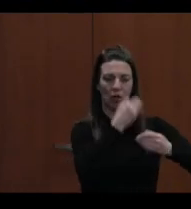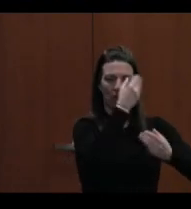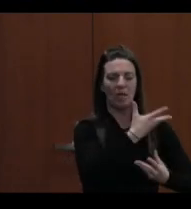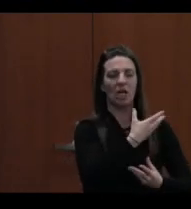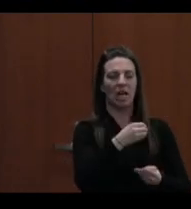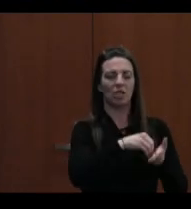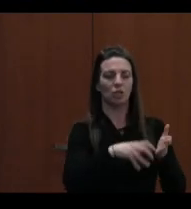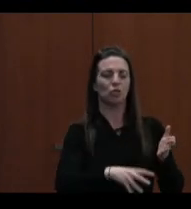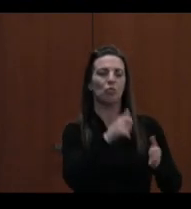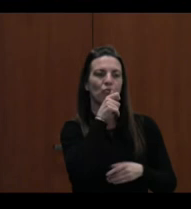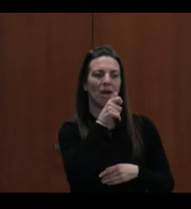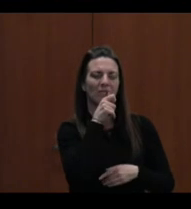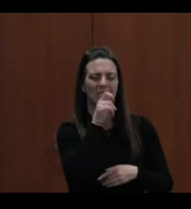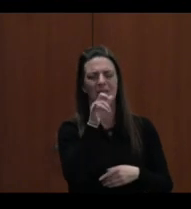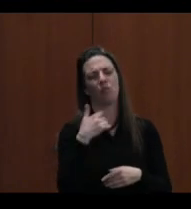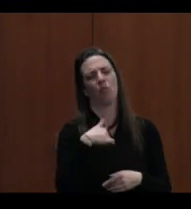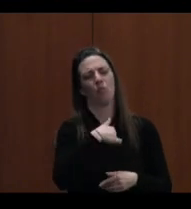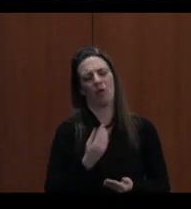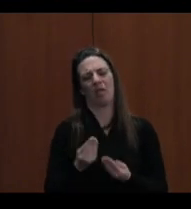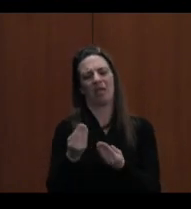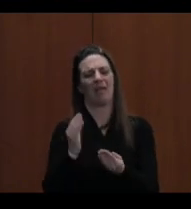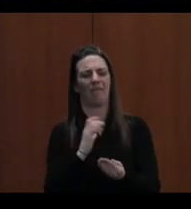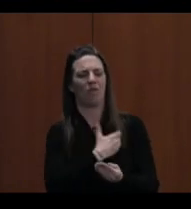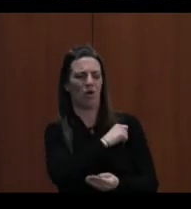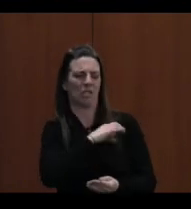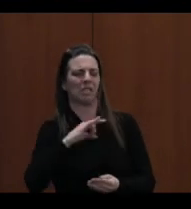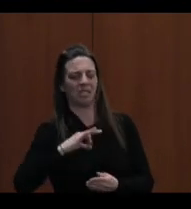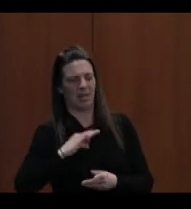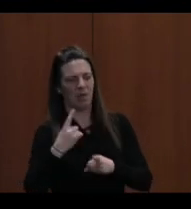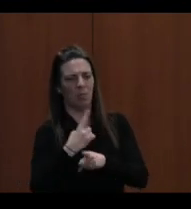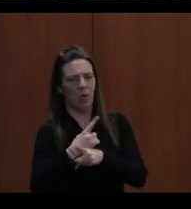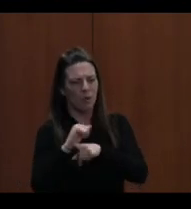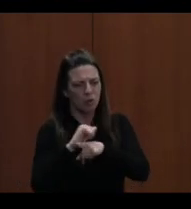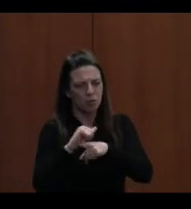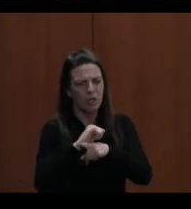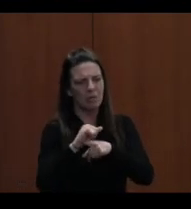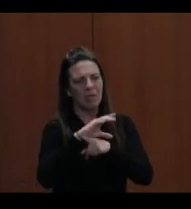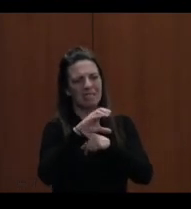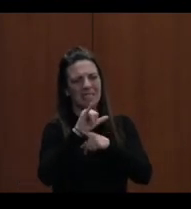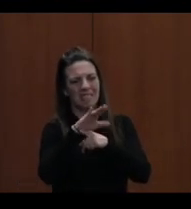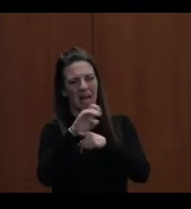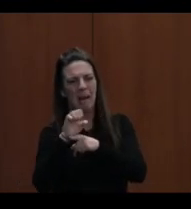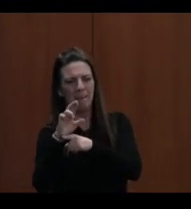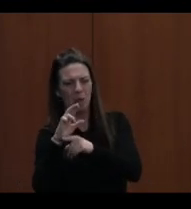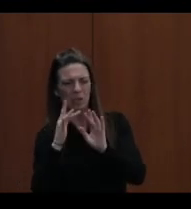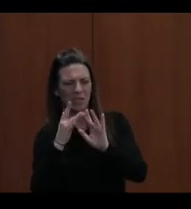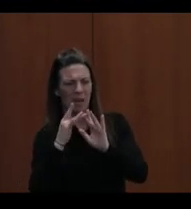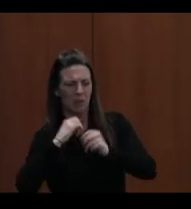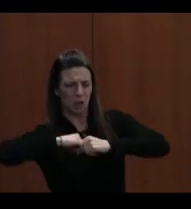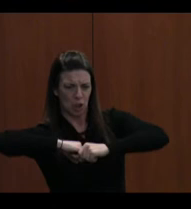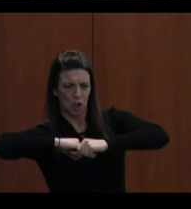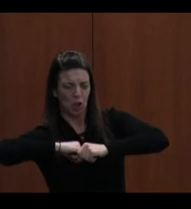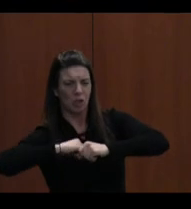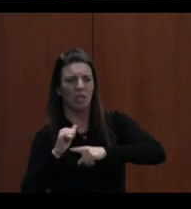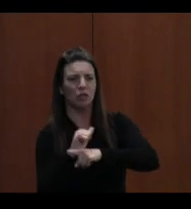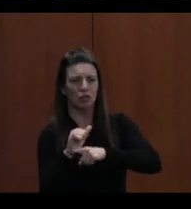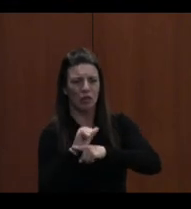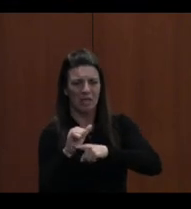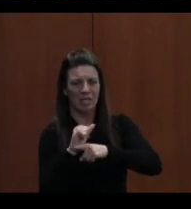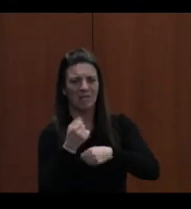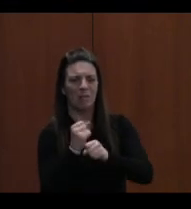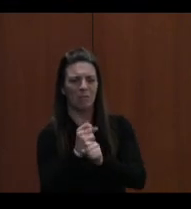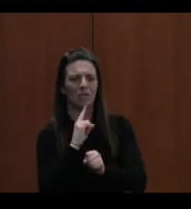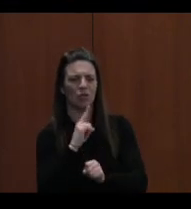And it's training all of our staff, each year they have to take cyber security training and be up to date on phishing and other things that are going on.